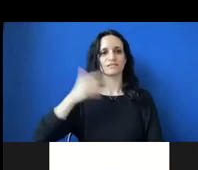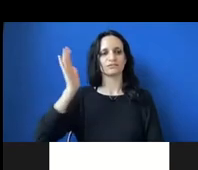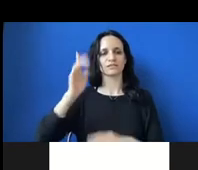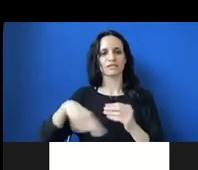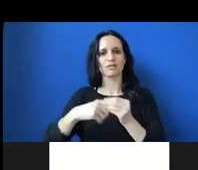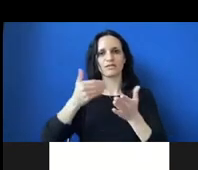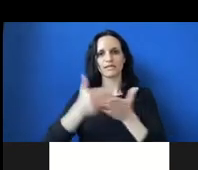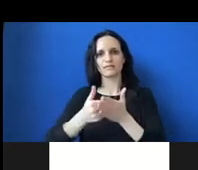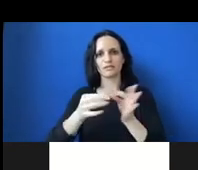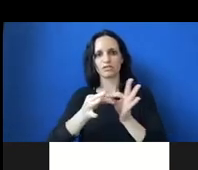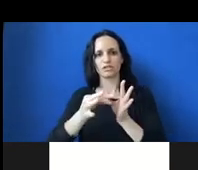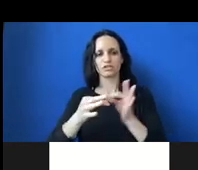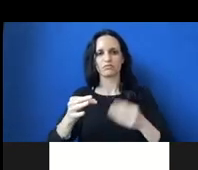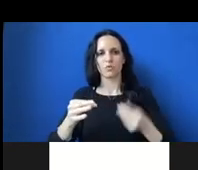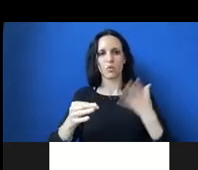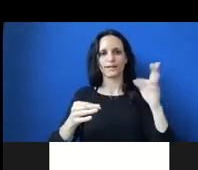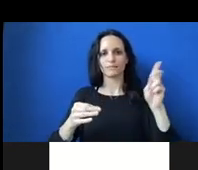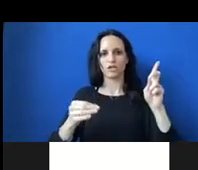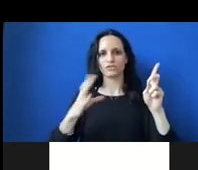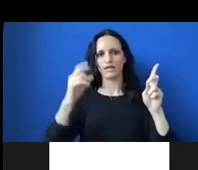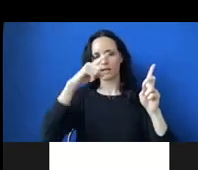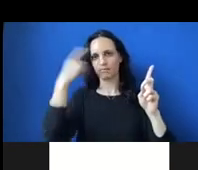between white democracy and black plunder.